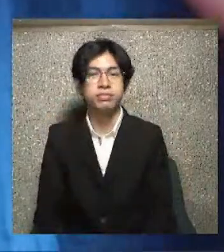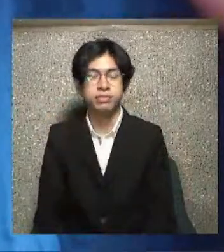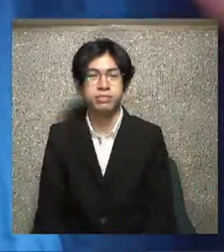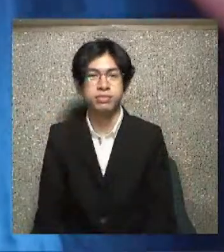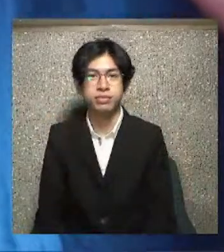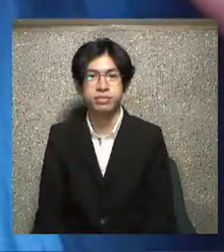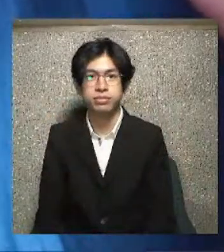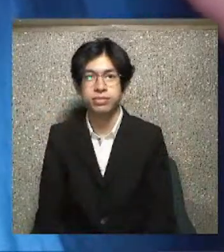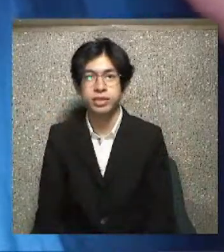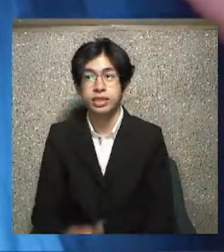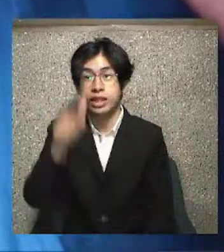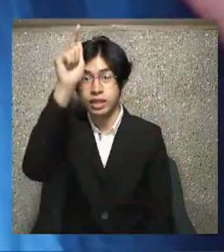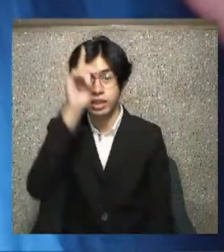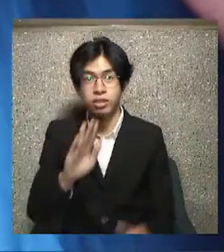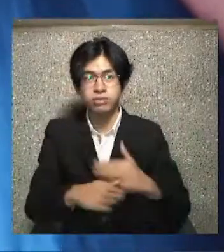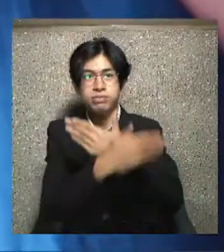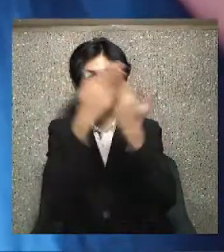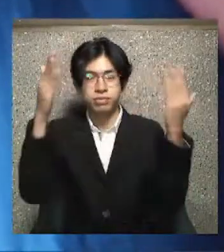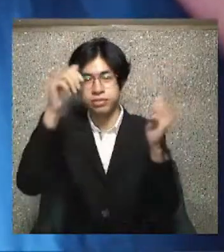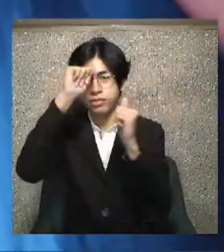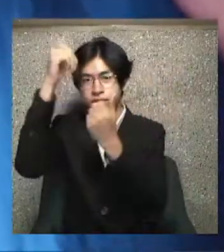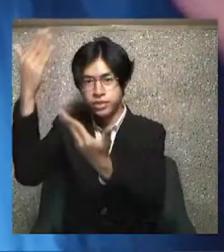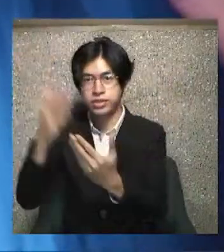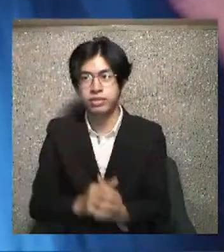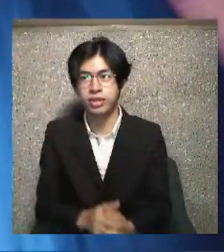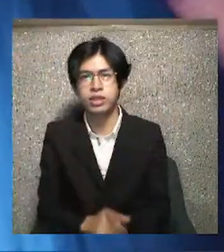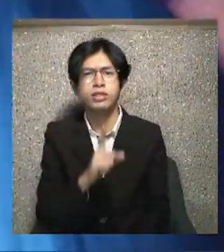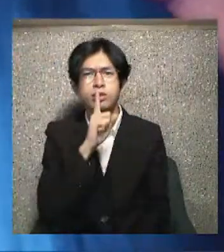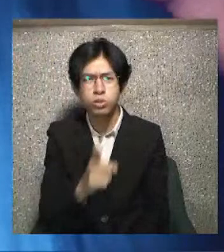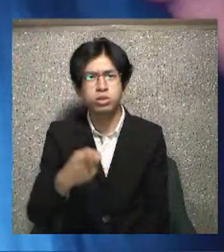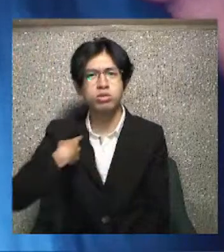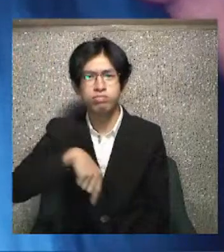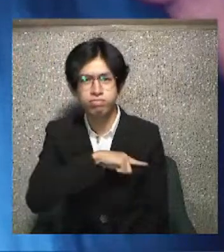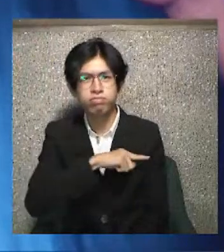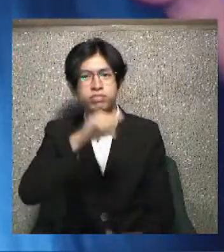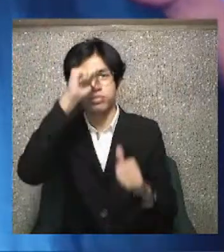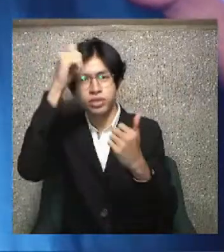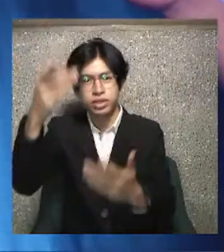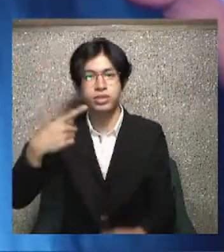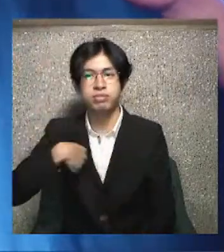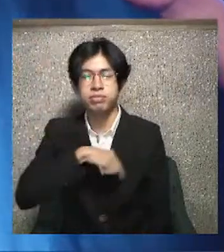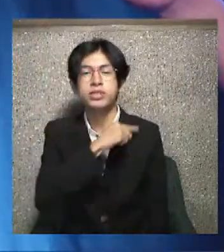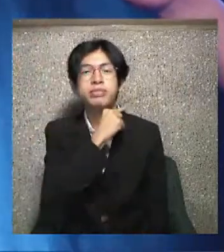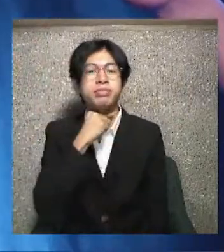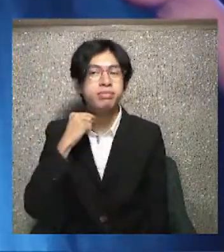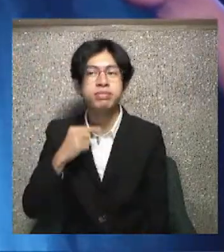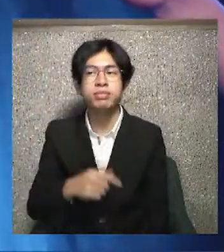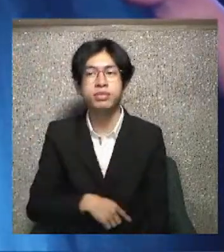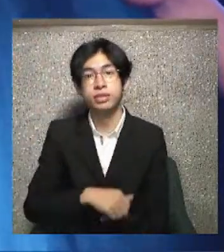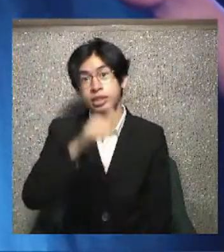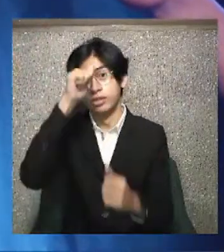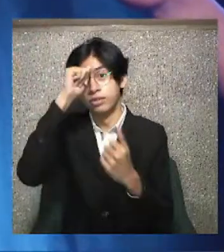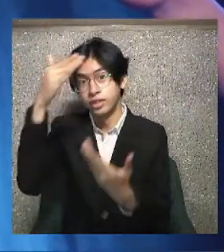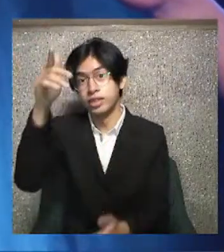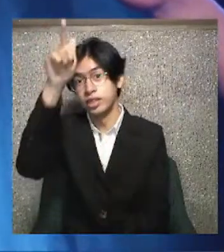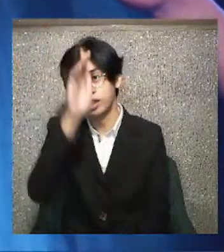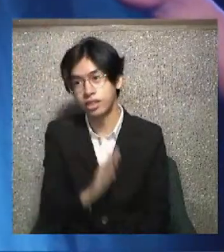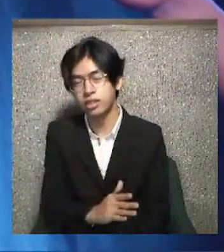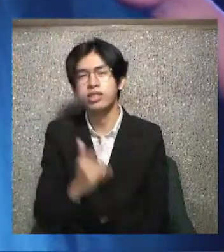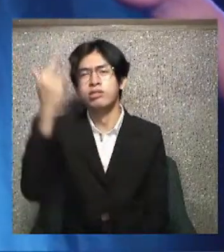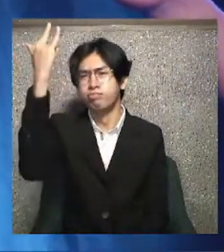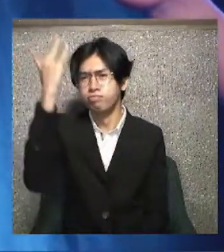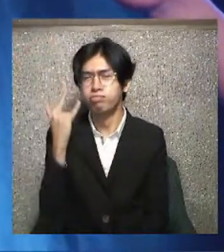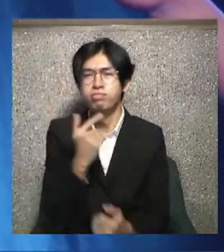God, our Heavenly Father, you are indeed Papa God. You love us so much. Every person that is here today,